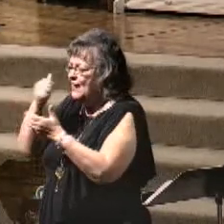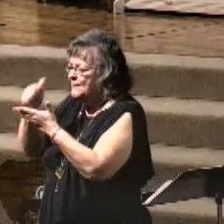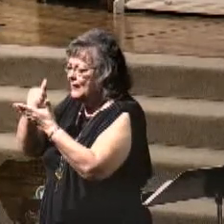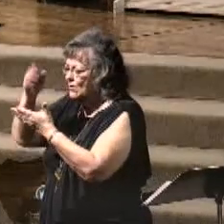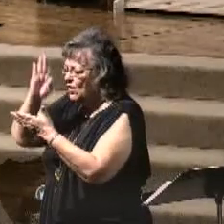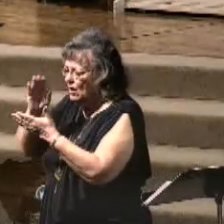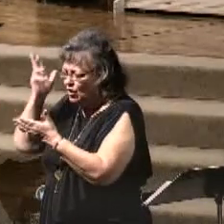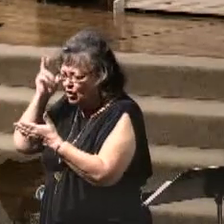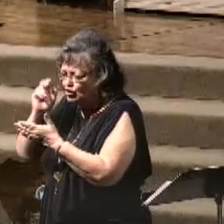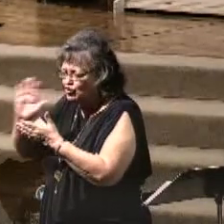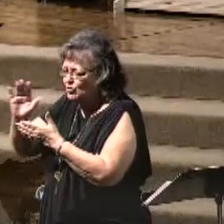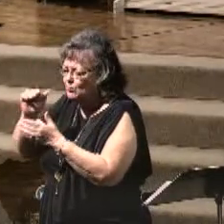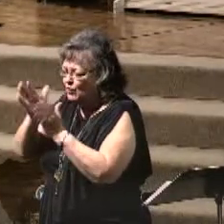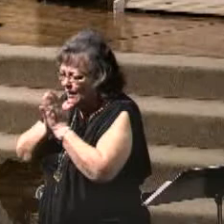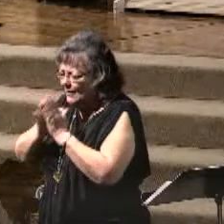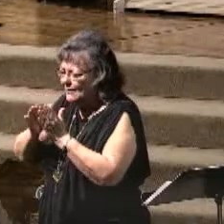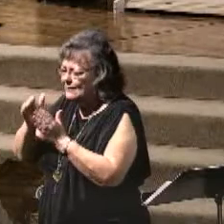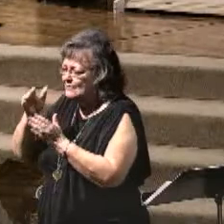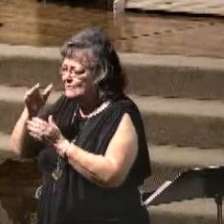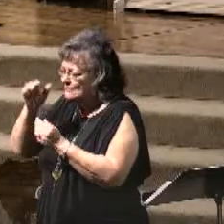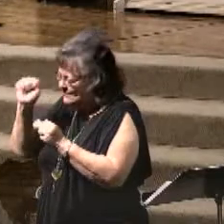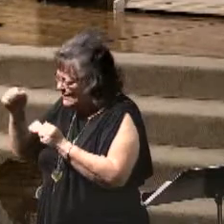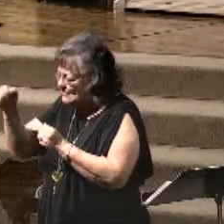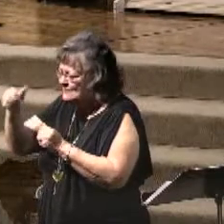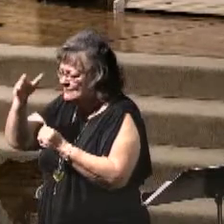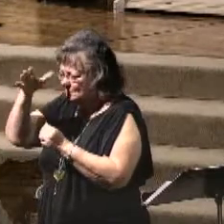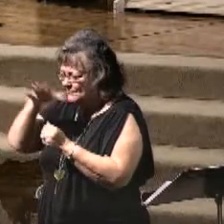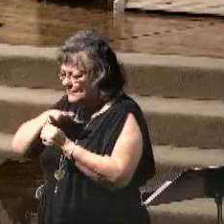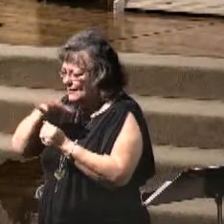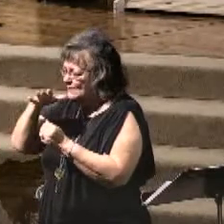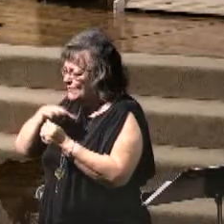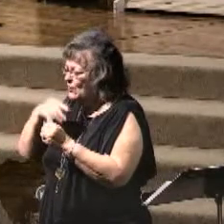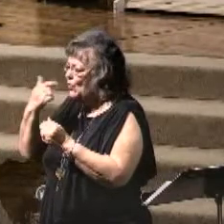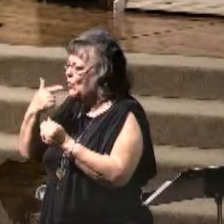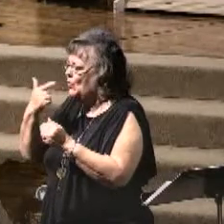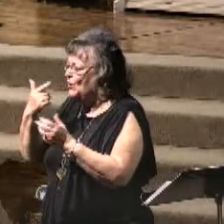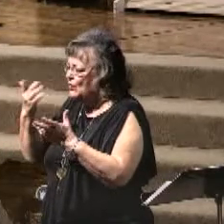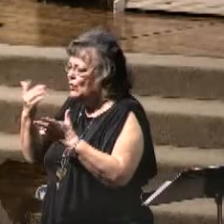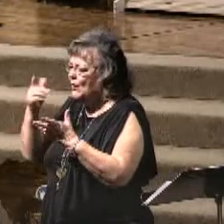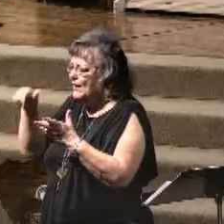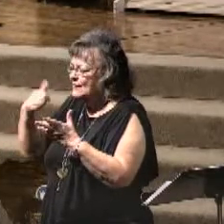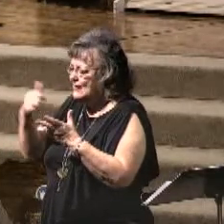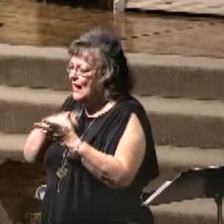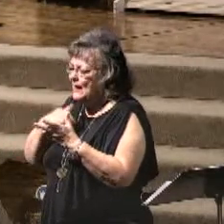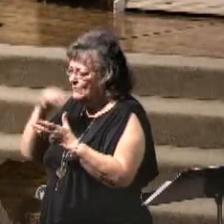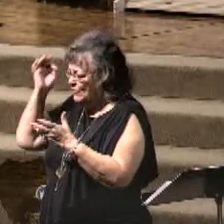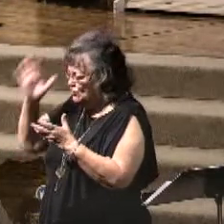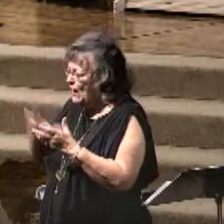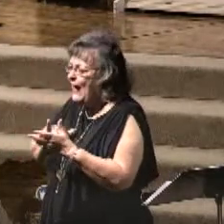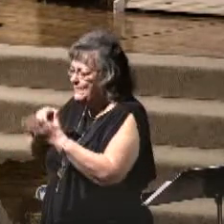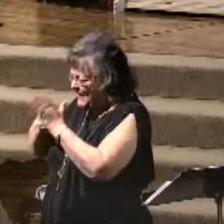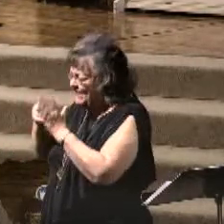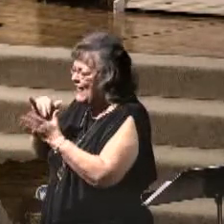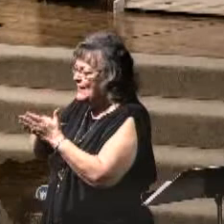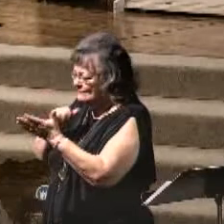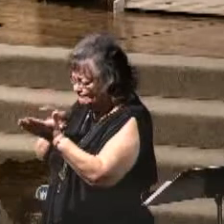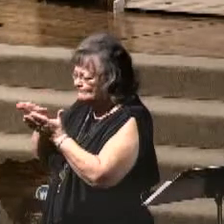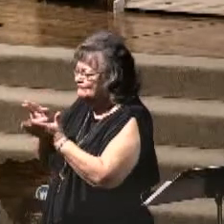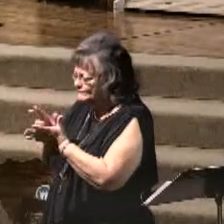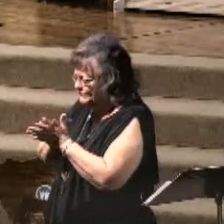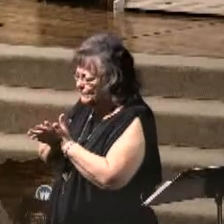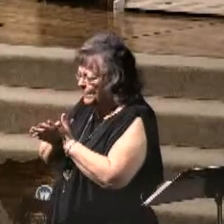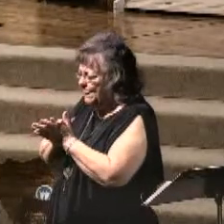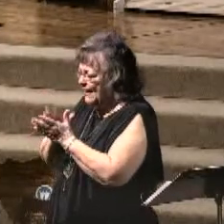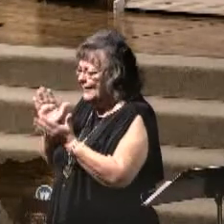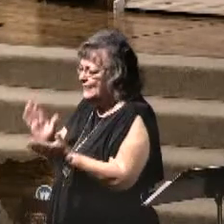Yes, sir. God bless you back there. Yes, ma'am. God bless you. Amen. Who else? Say, preacher, I meant that. I came before the